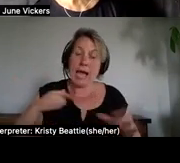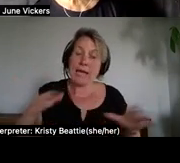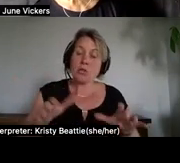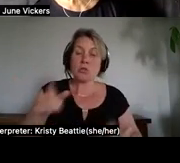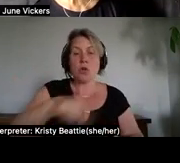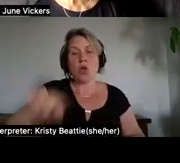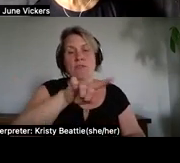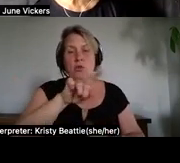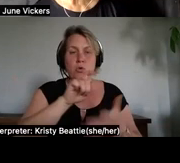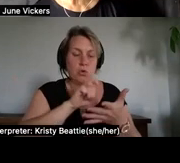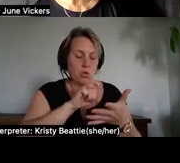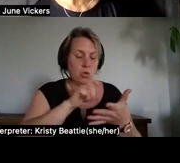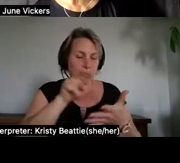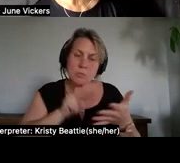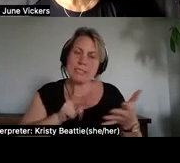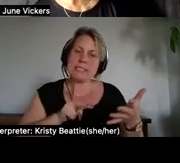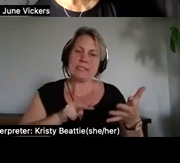the um